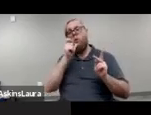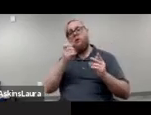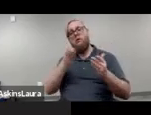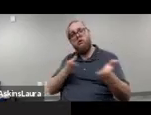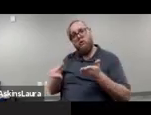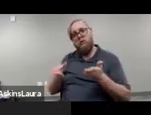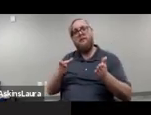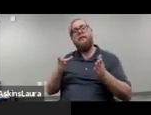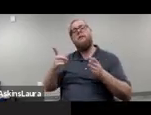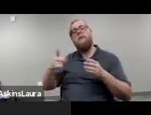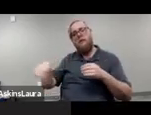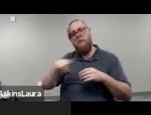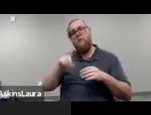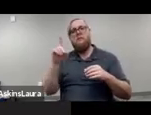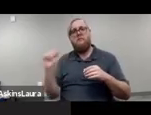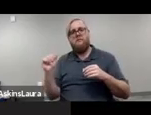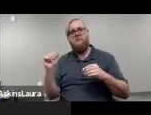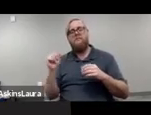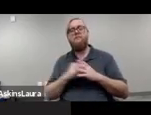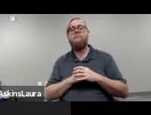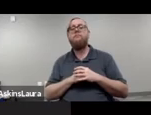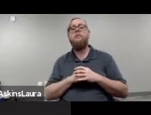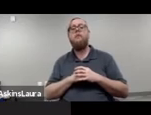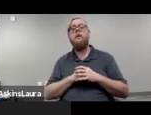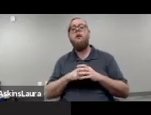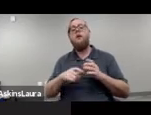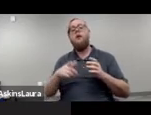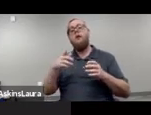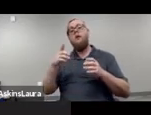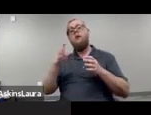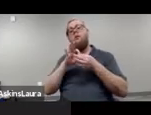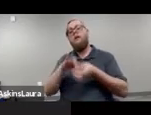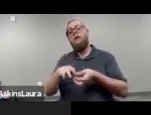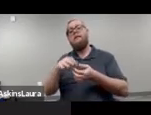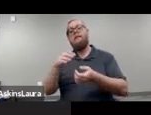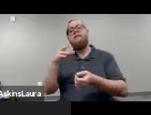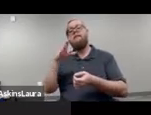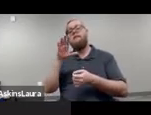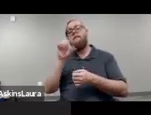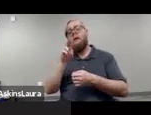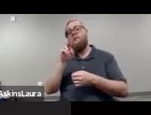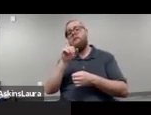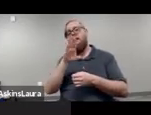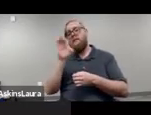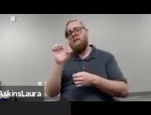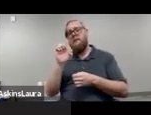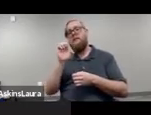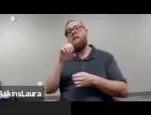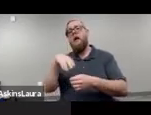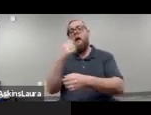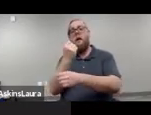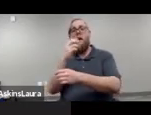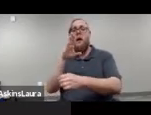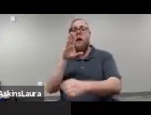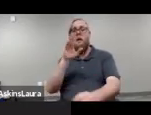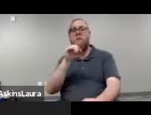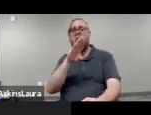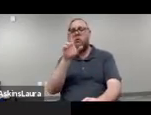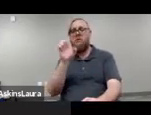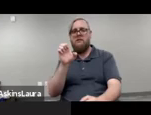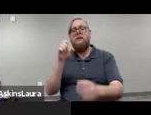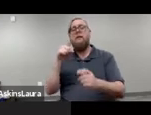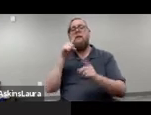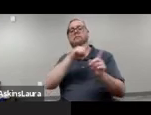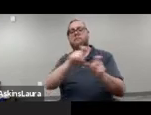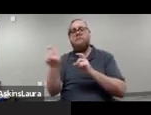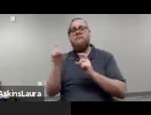mental health system in California. So according to the Substance Abuse and Mental Health Services Administration, or SAMHSA, nearly one in